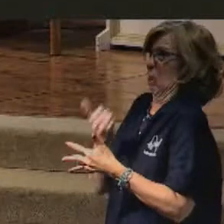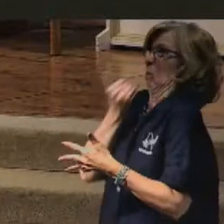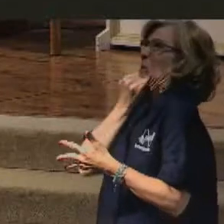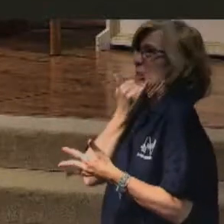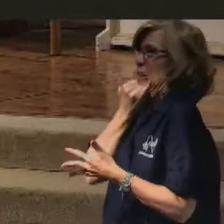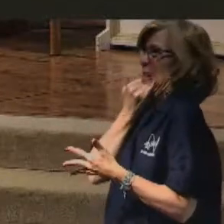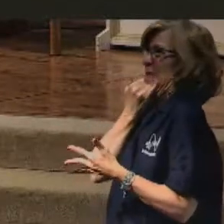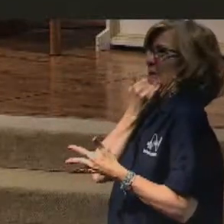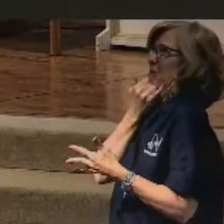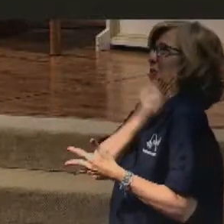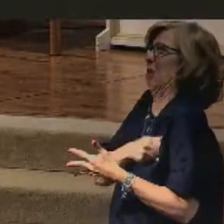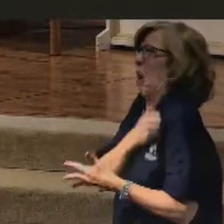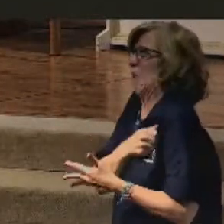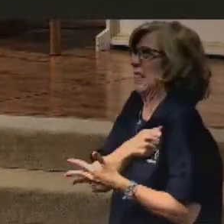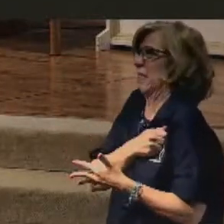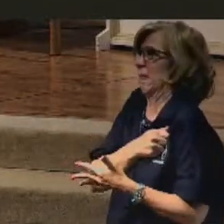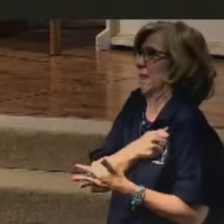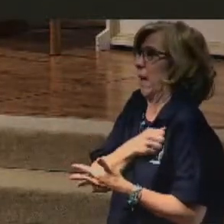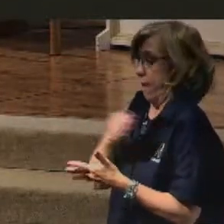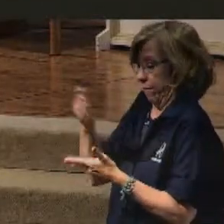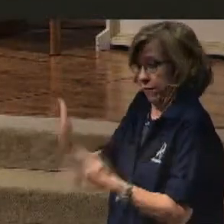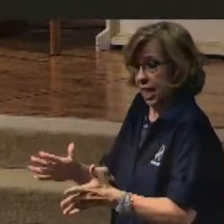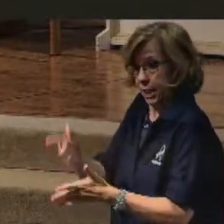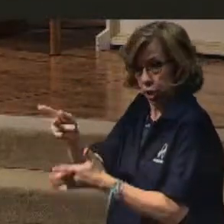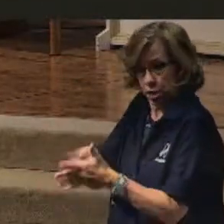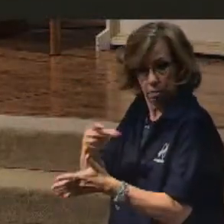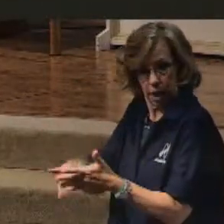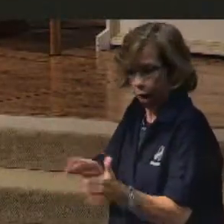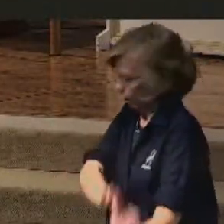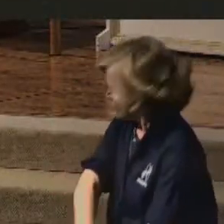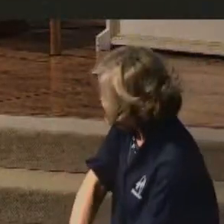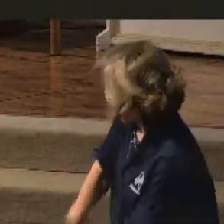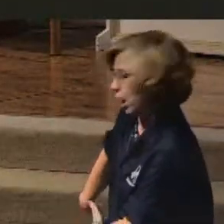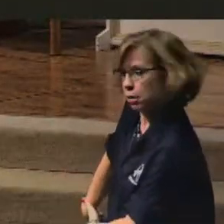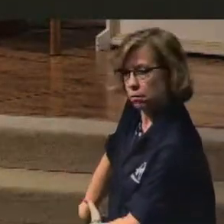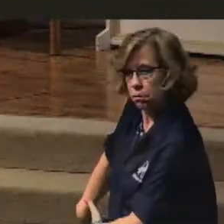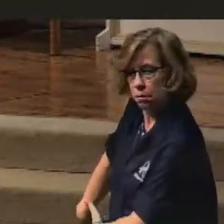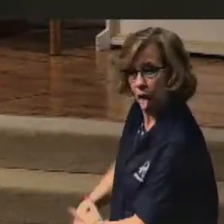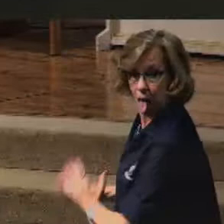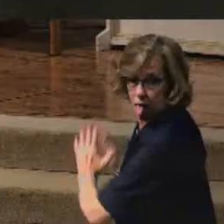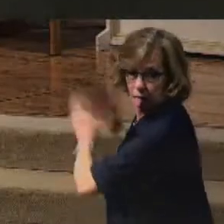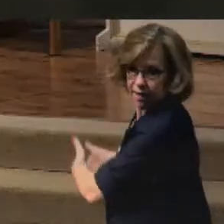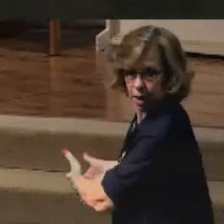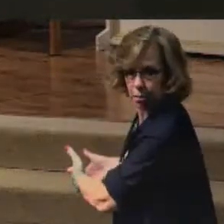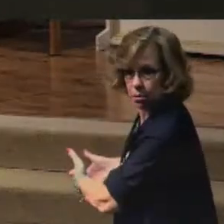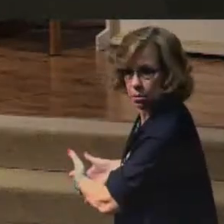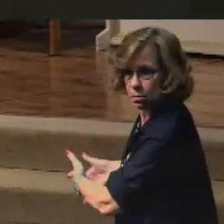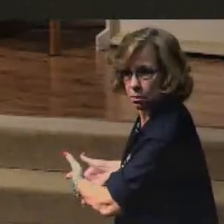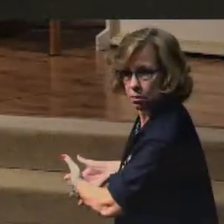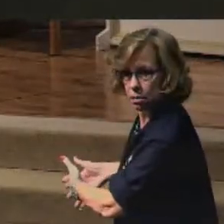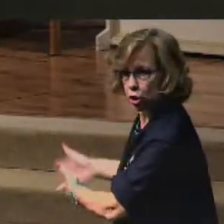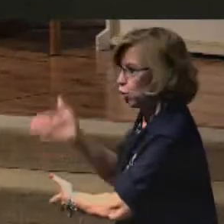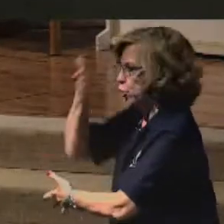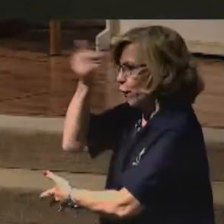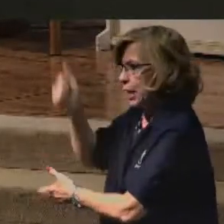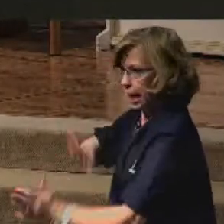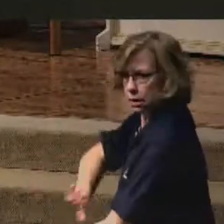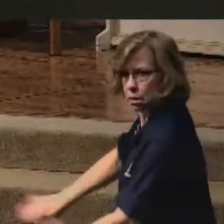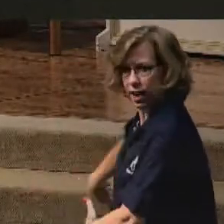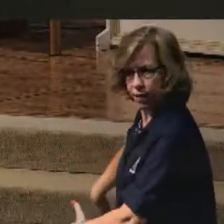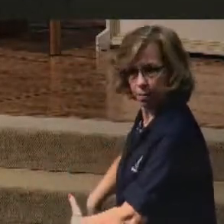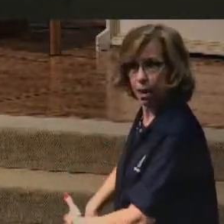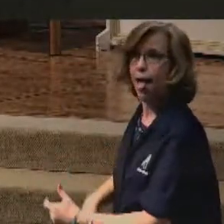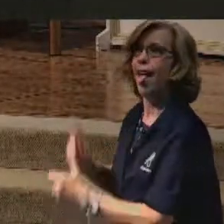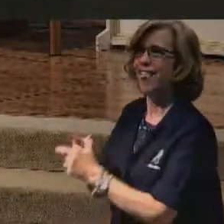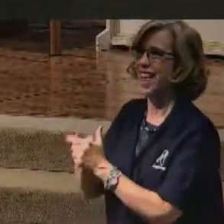paid for them anyway. They're all paid for. Bring them and lay them there. And then leave them behind you and press on toward the mark